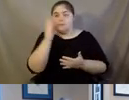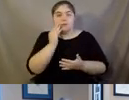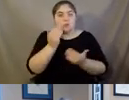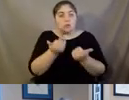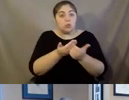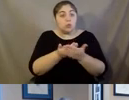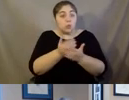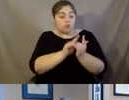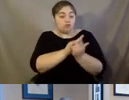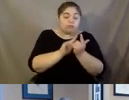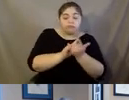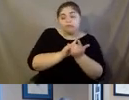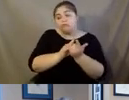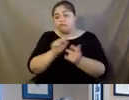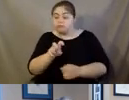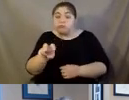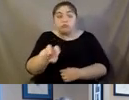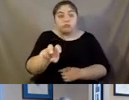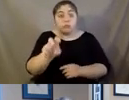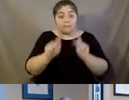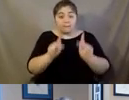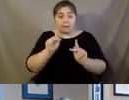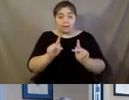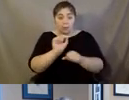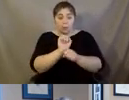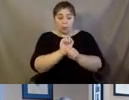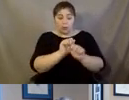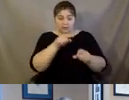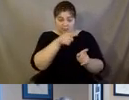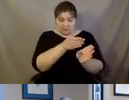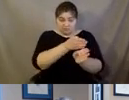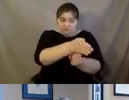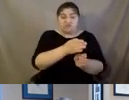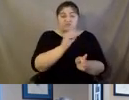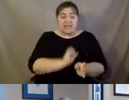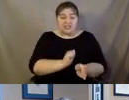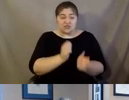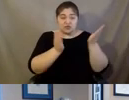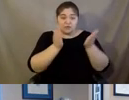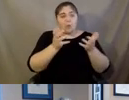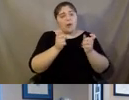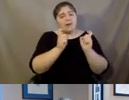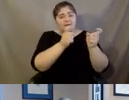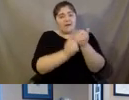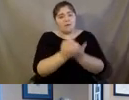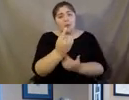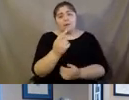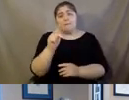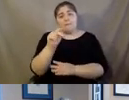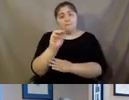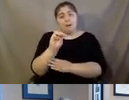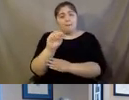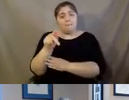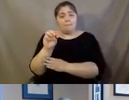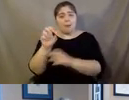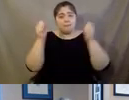that's what we want right. Those of us who work in aging services we we want to give everybody a set of pom poms and just help them to embrace